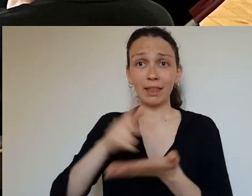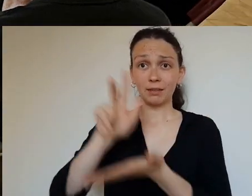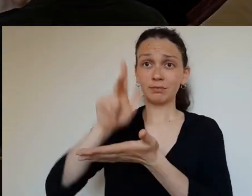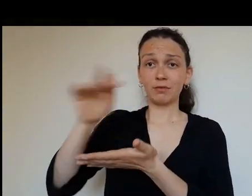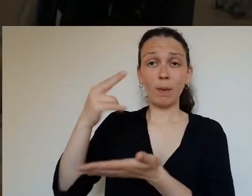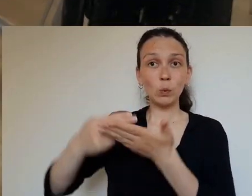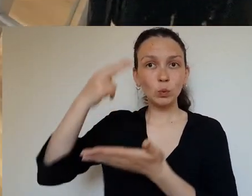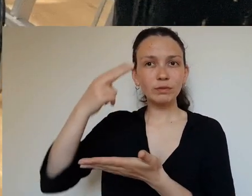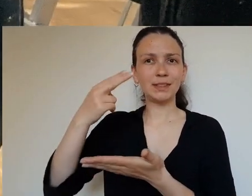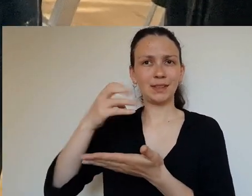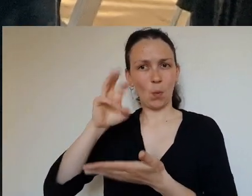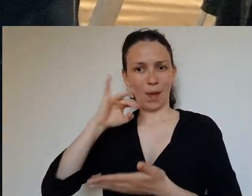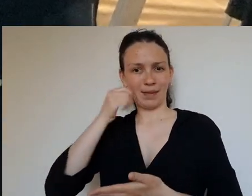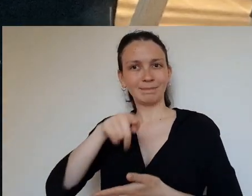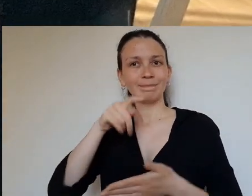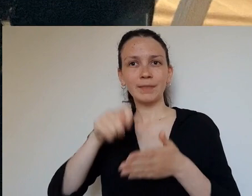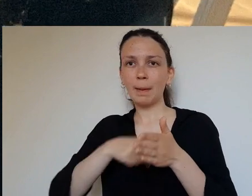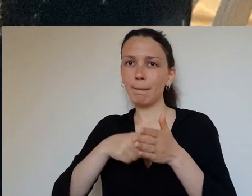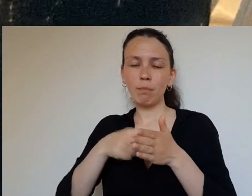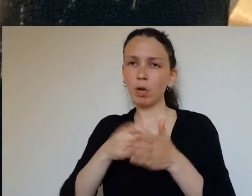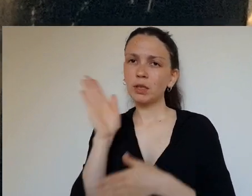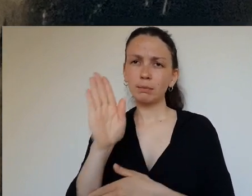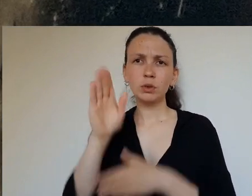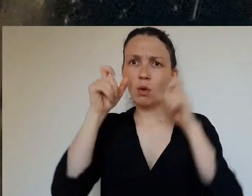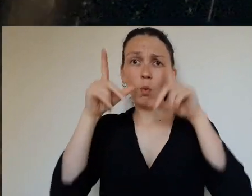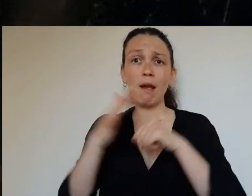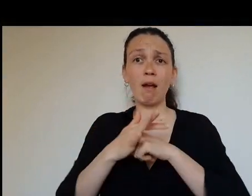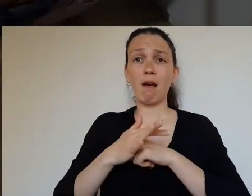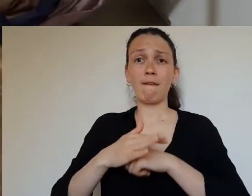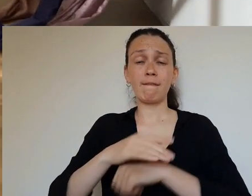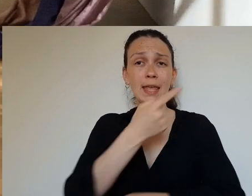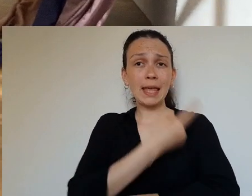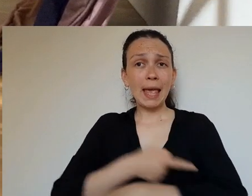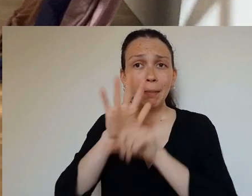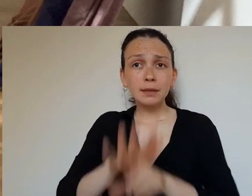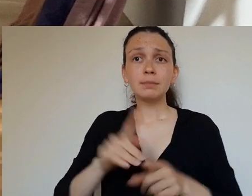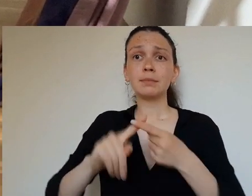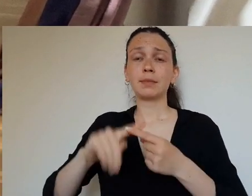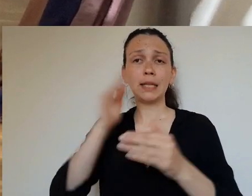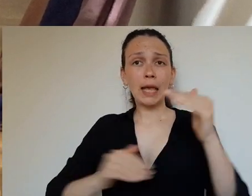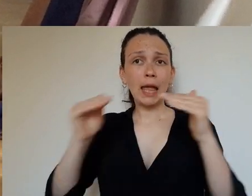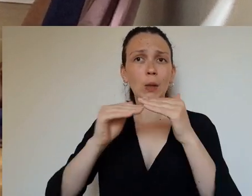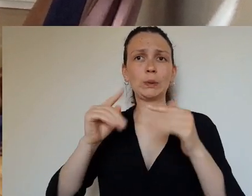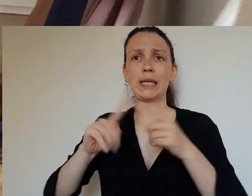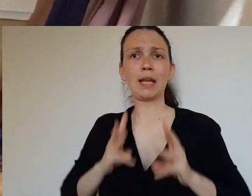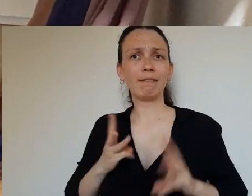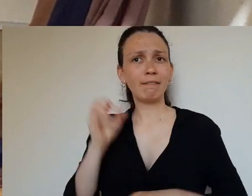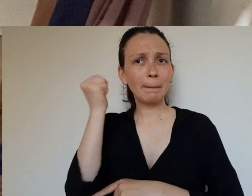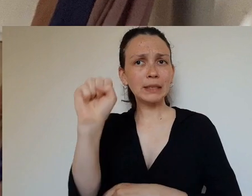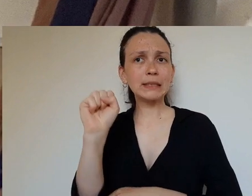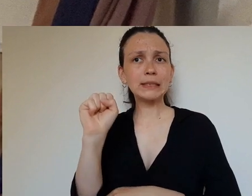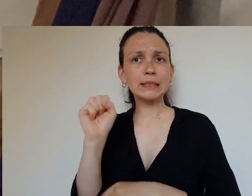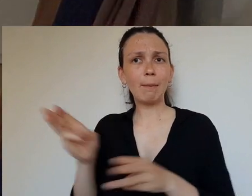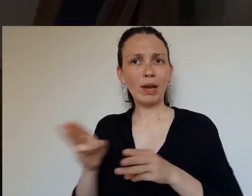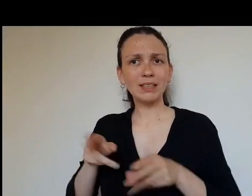feminist approaches to teaching and the sharing of research and a commitment to the challenging of Irish society's framing and treatment of people of various